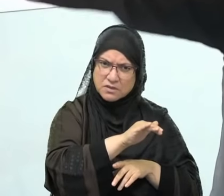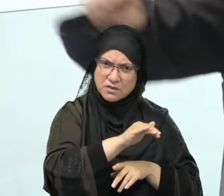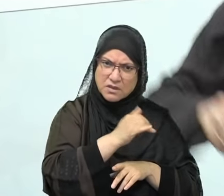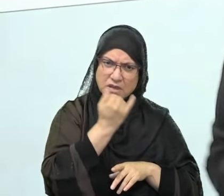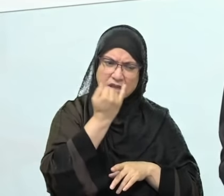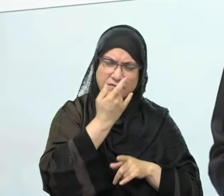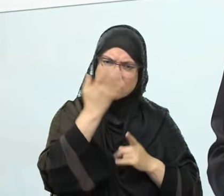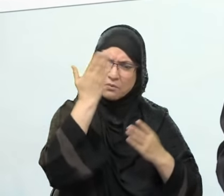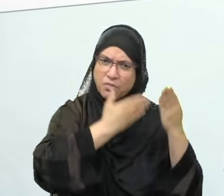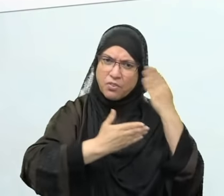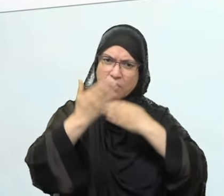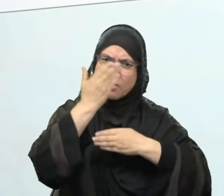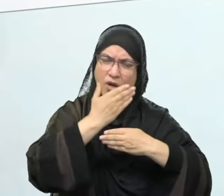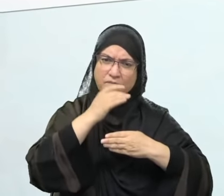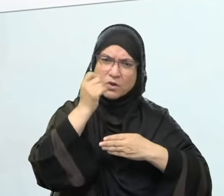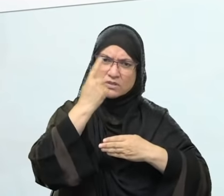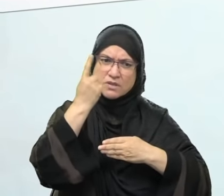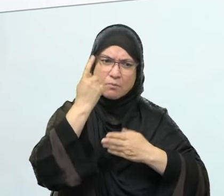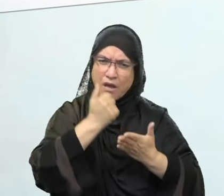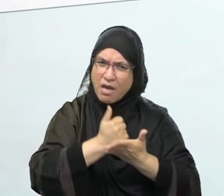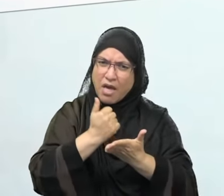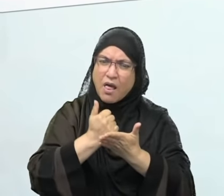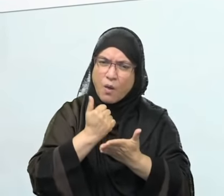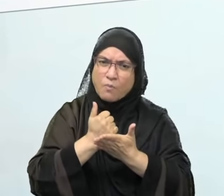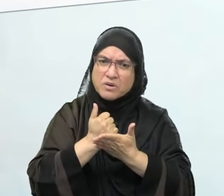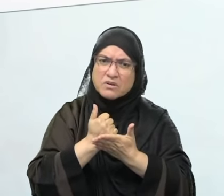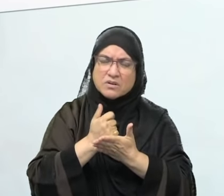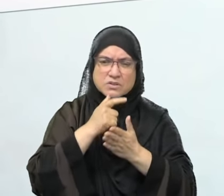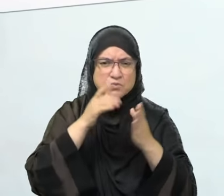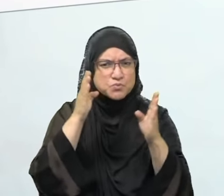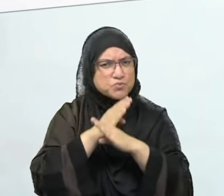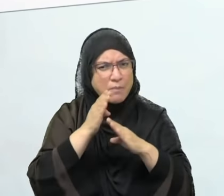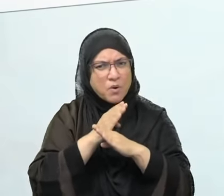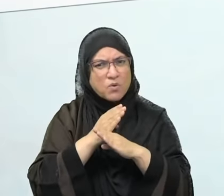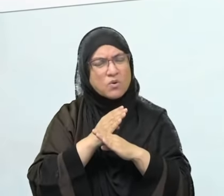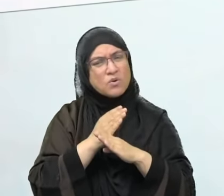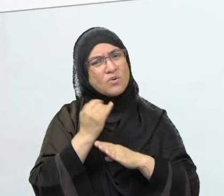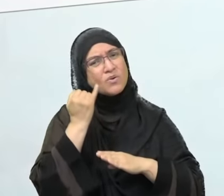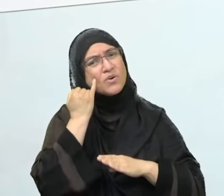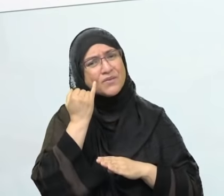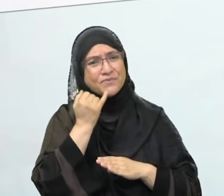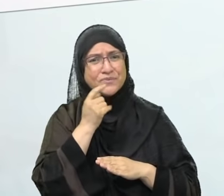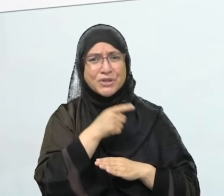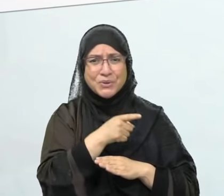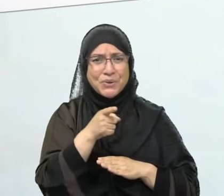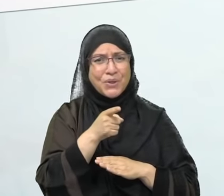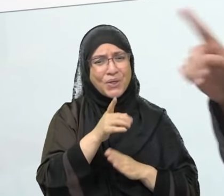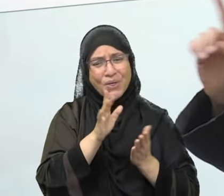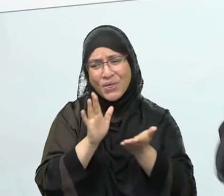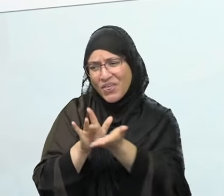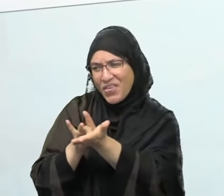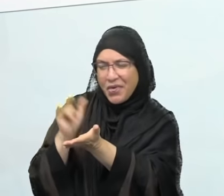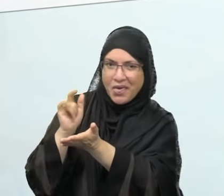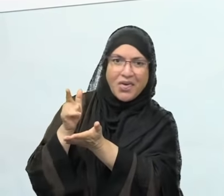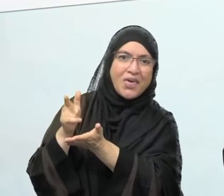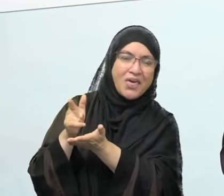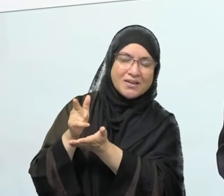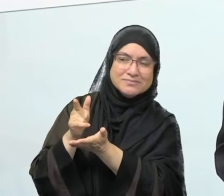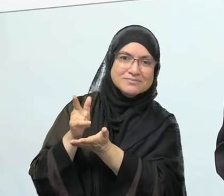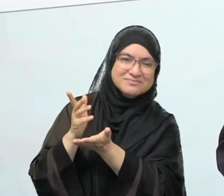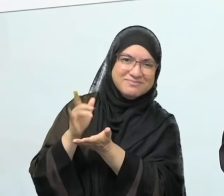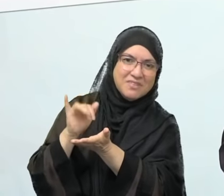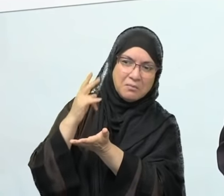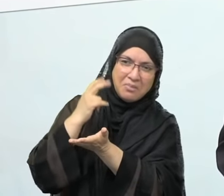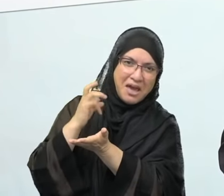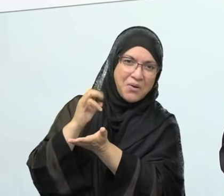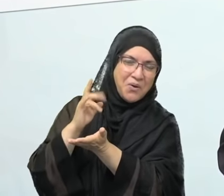you say, go that way, over there. You misguide someone that's in need. Someone needs you and you say, all right, call me tomorrow. And you know you have no intention of